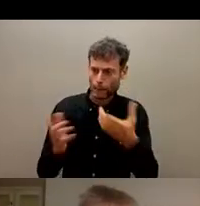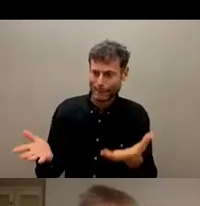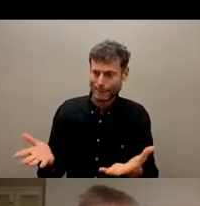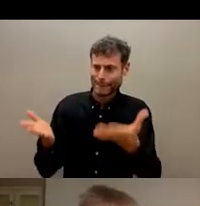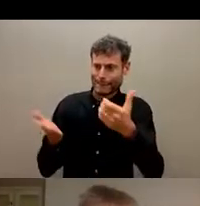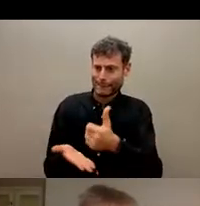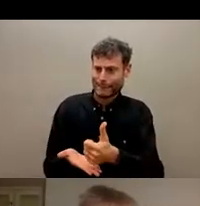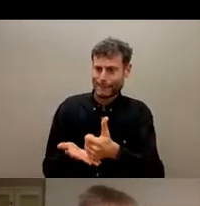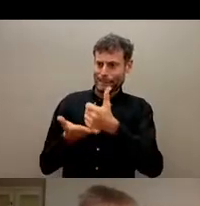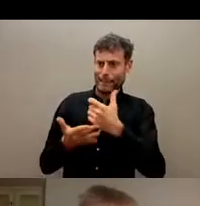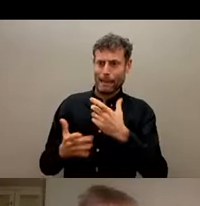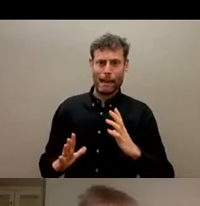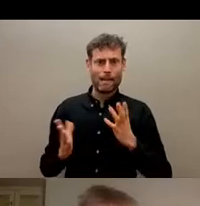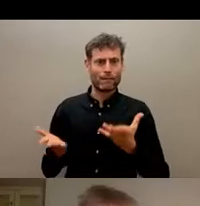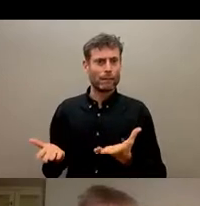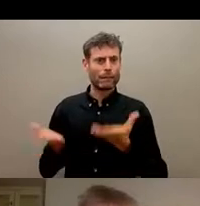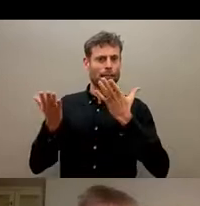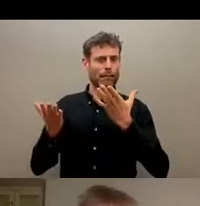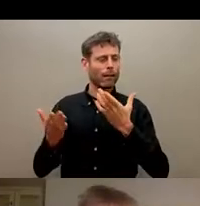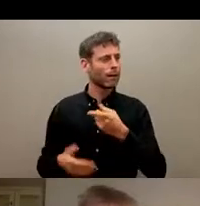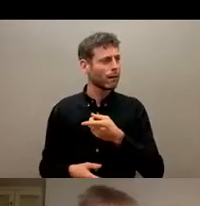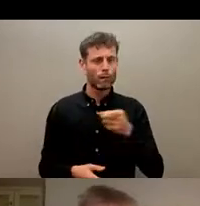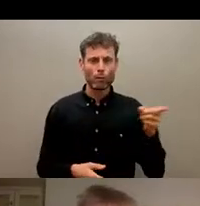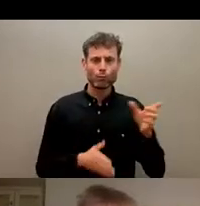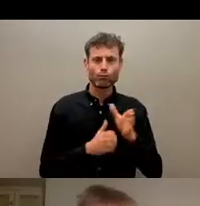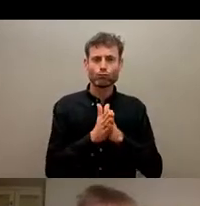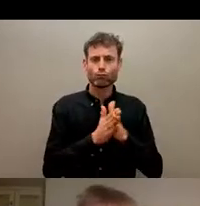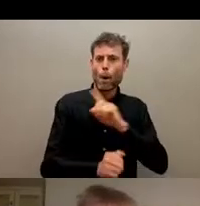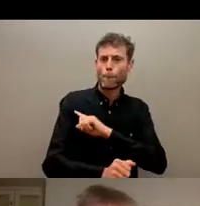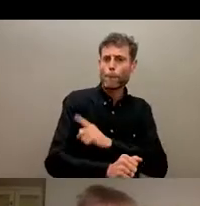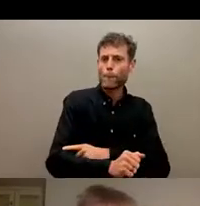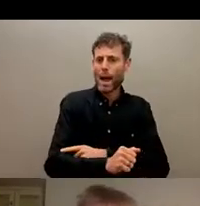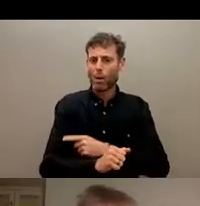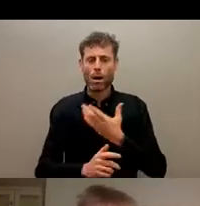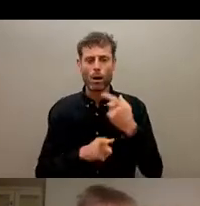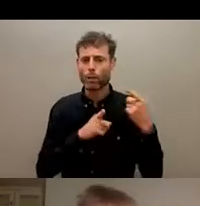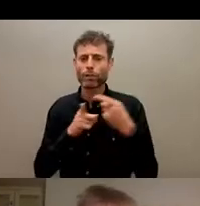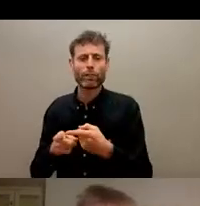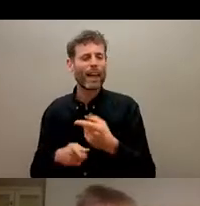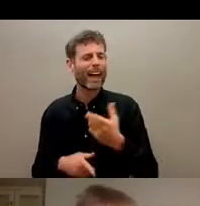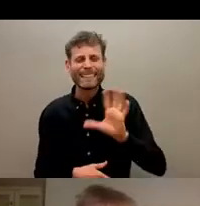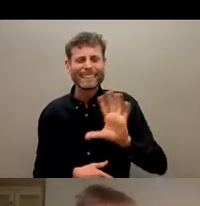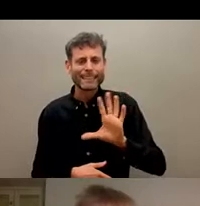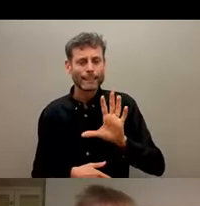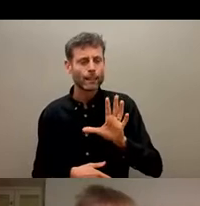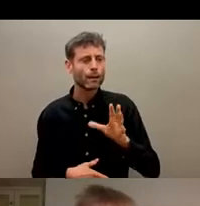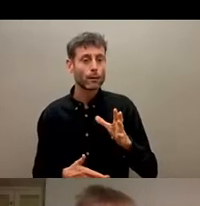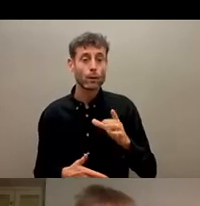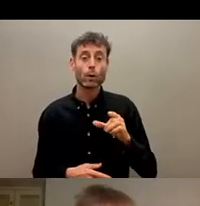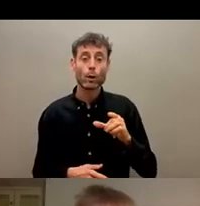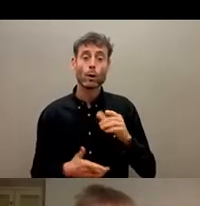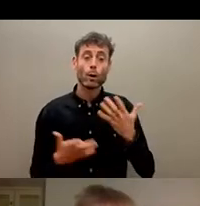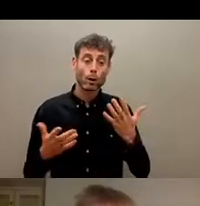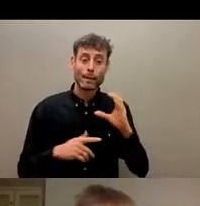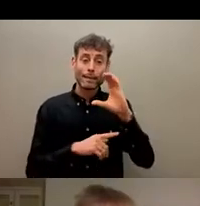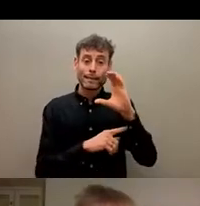And so I found that really, really disappointing. And I think that it's great that CHS Alliance is focusing on that